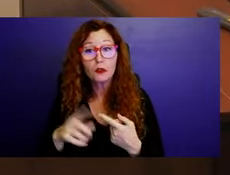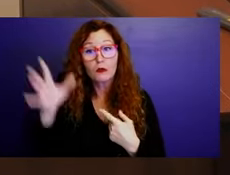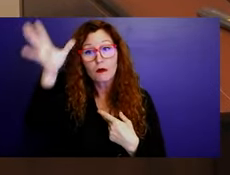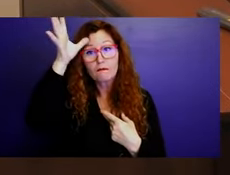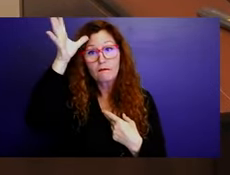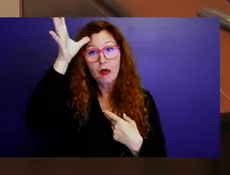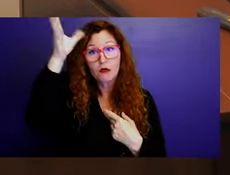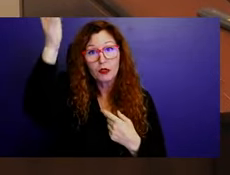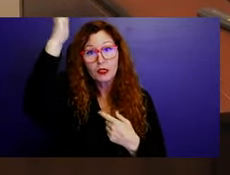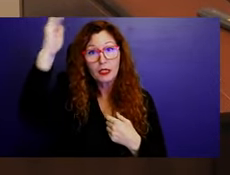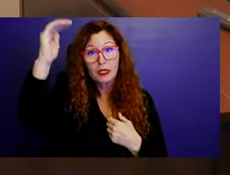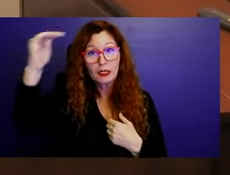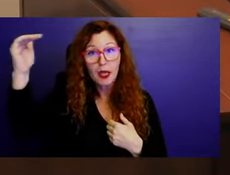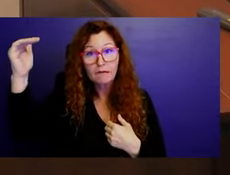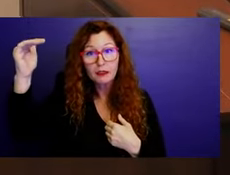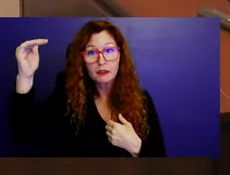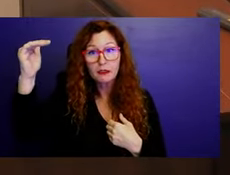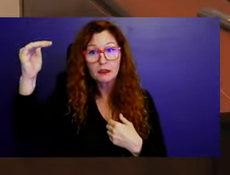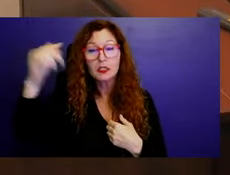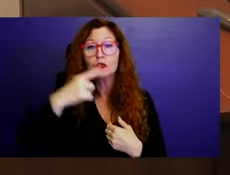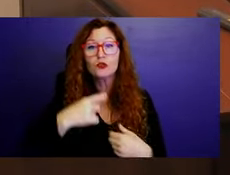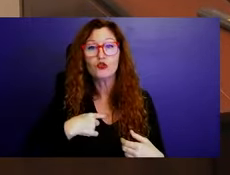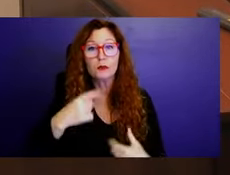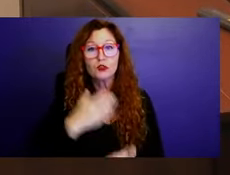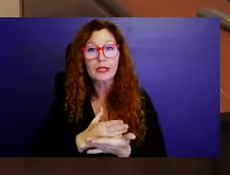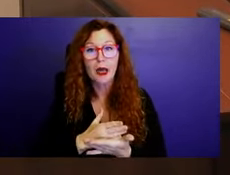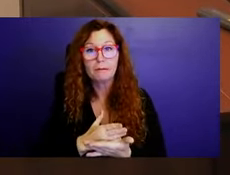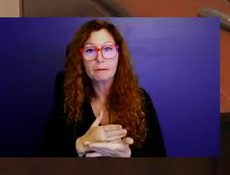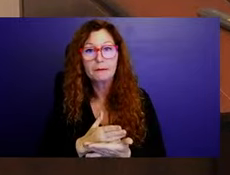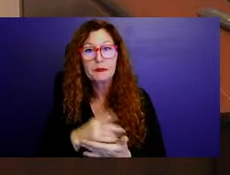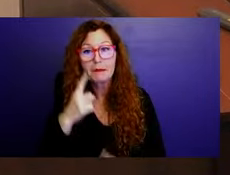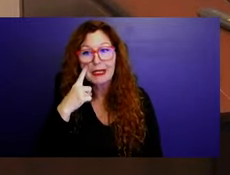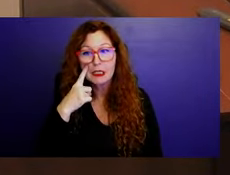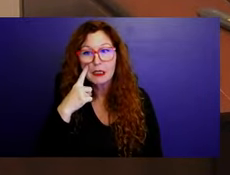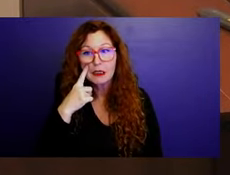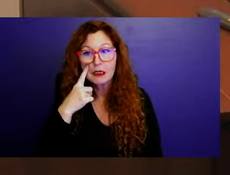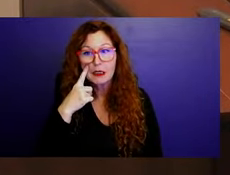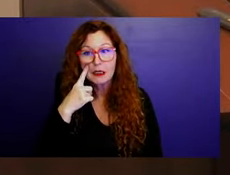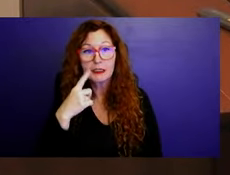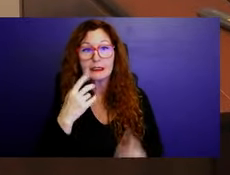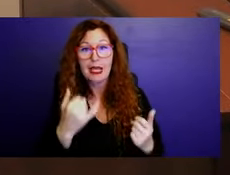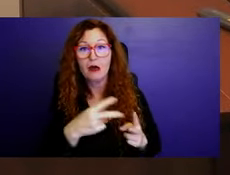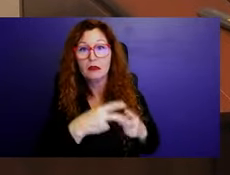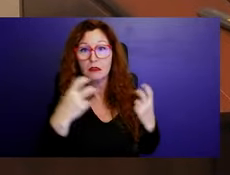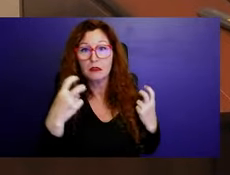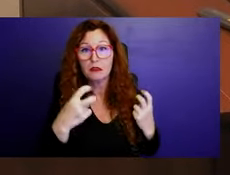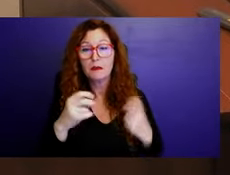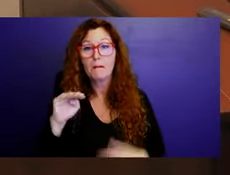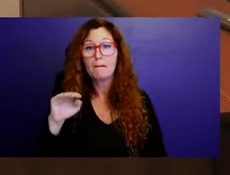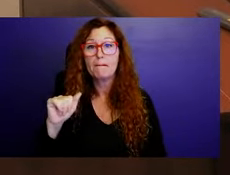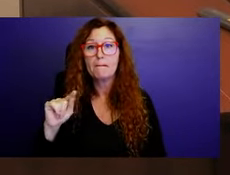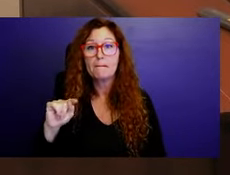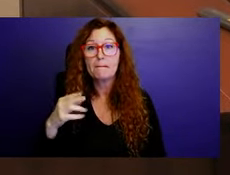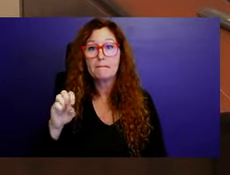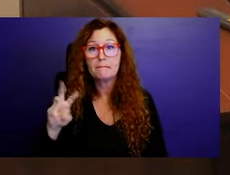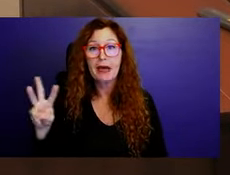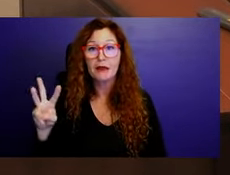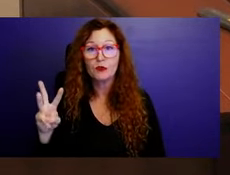stopped me from doing. But I think this quotation from Matthew 5, you allow me to quote it?